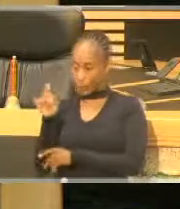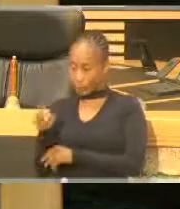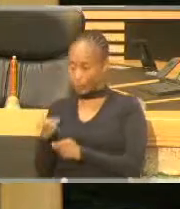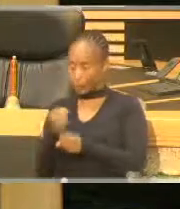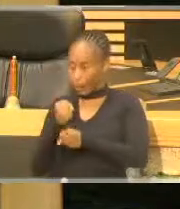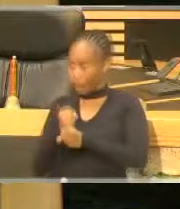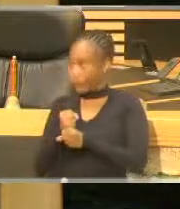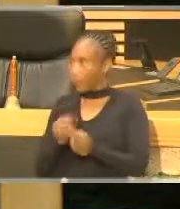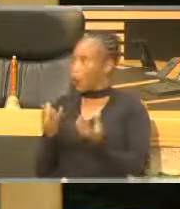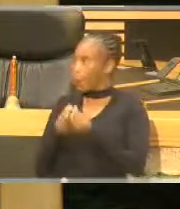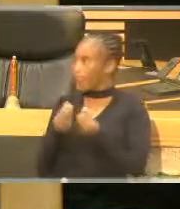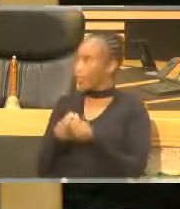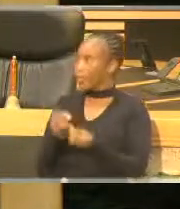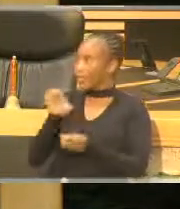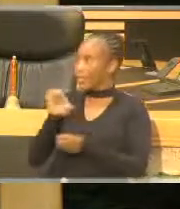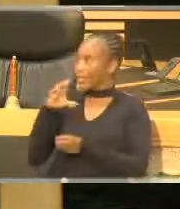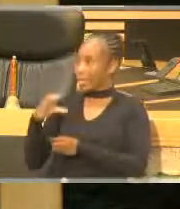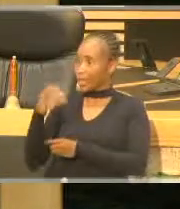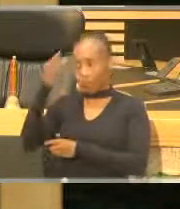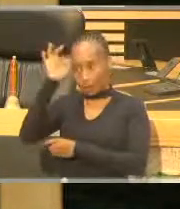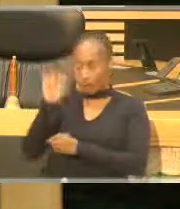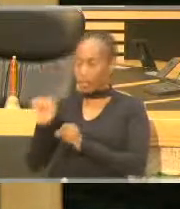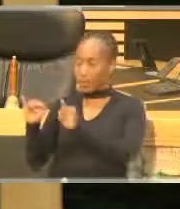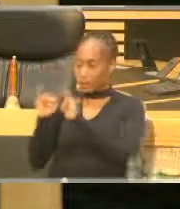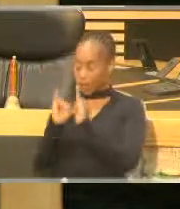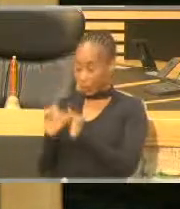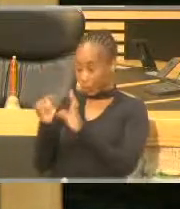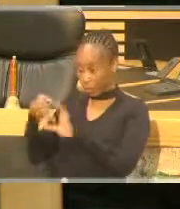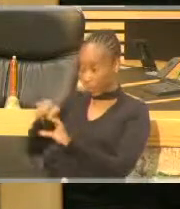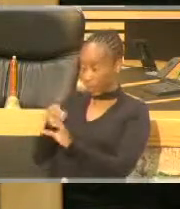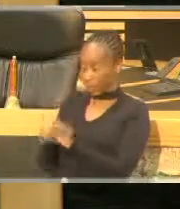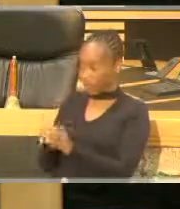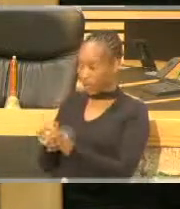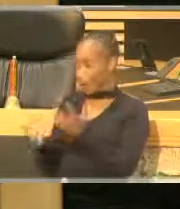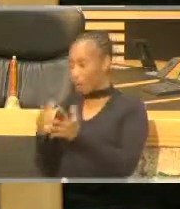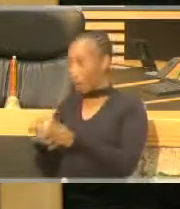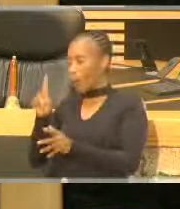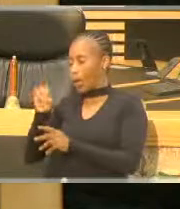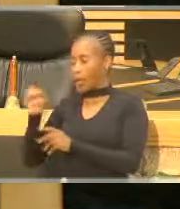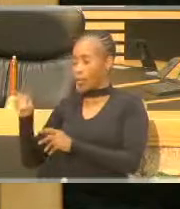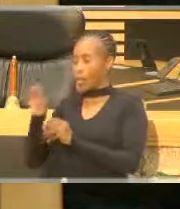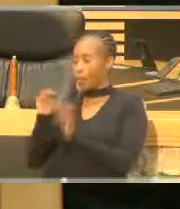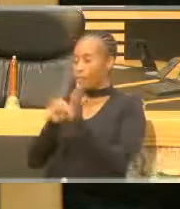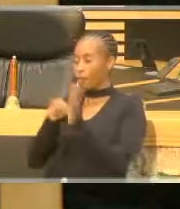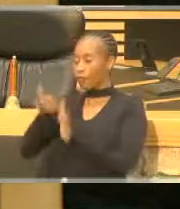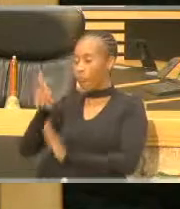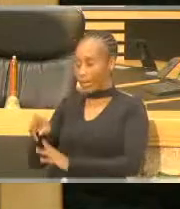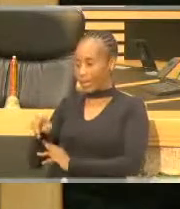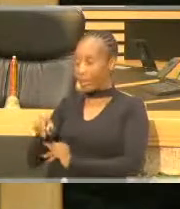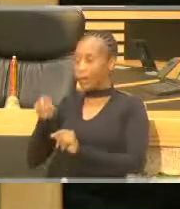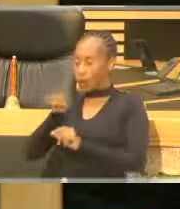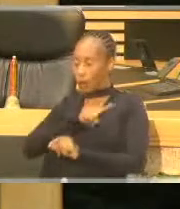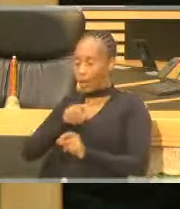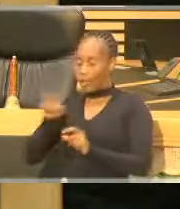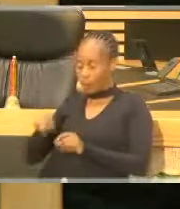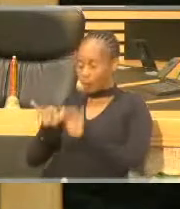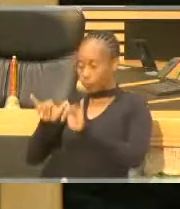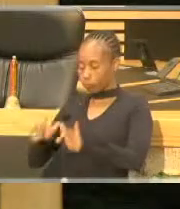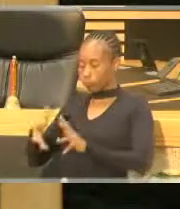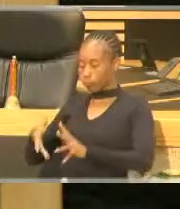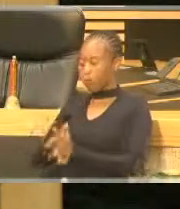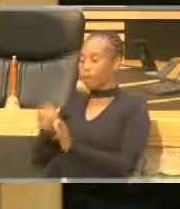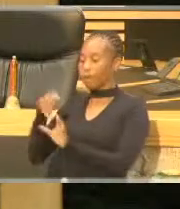with the Eastern Cape government invited to invest equity of 100 million rand as a host of that investment.